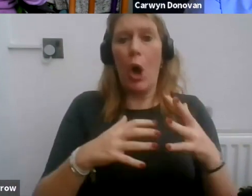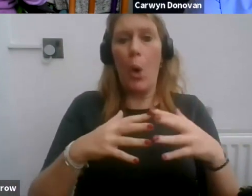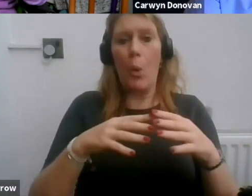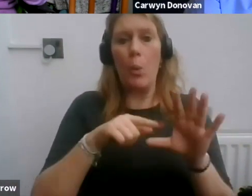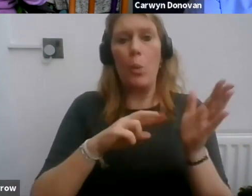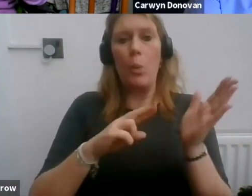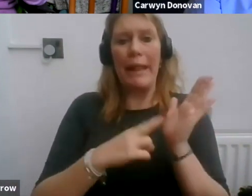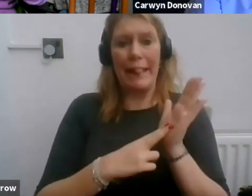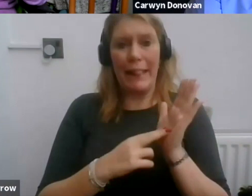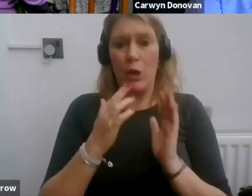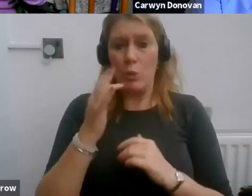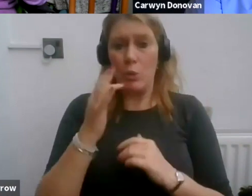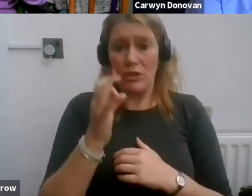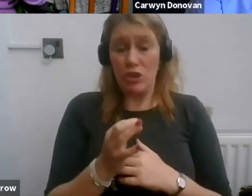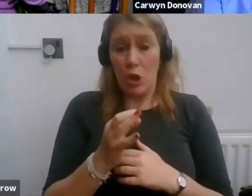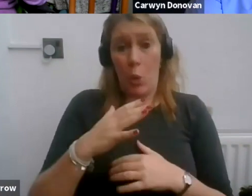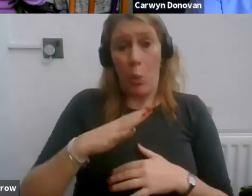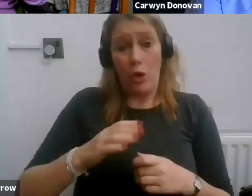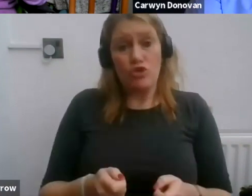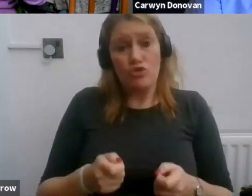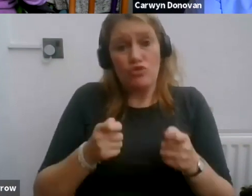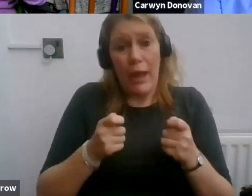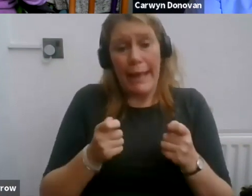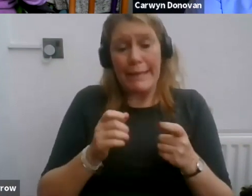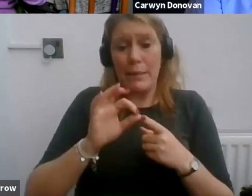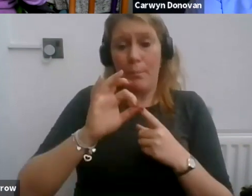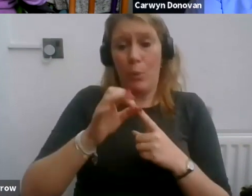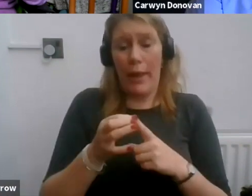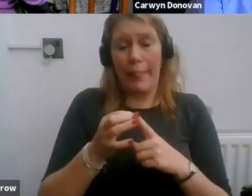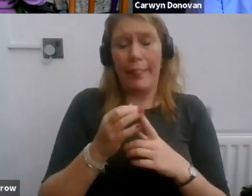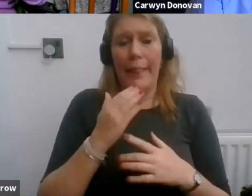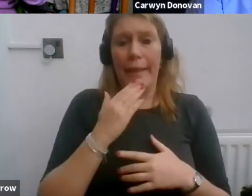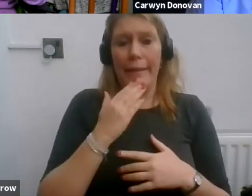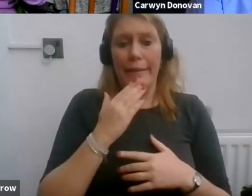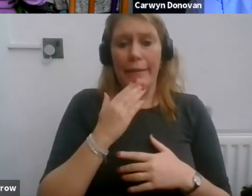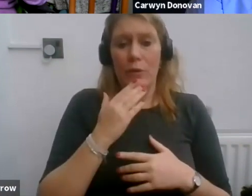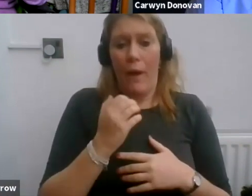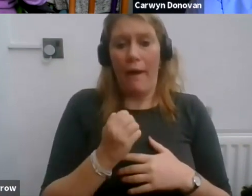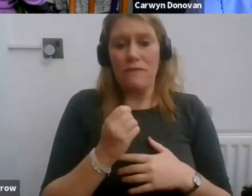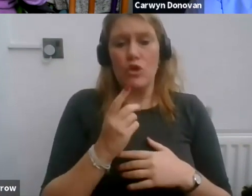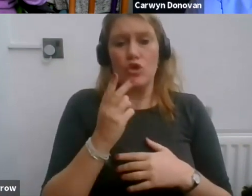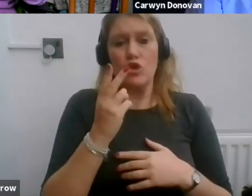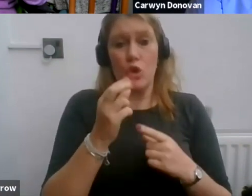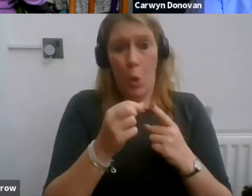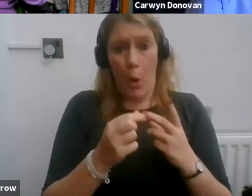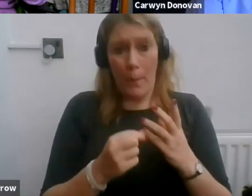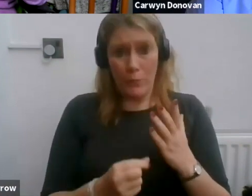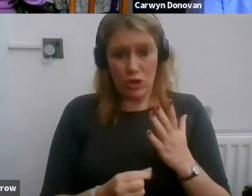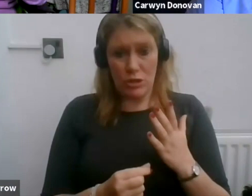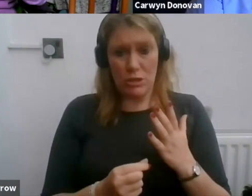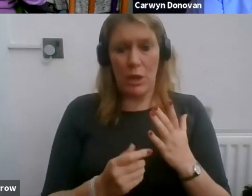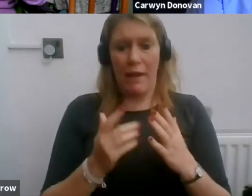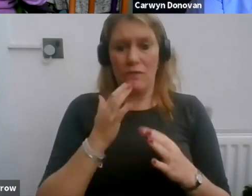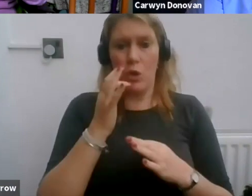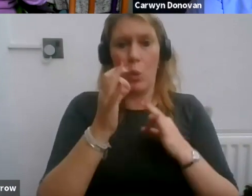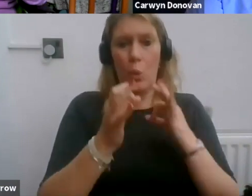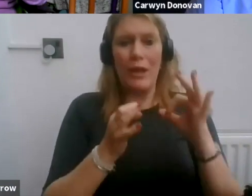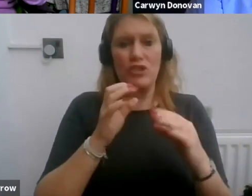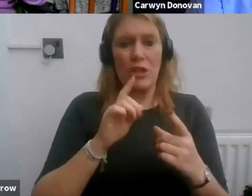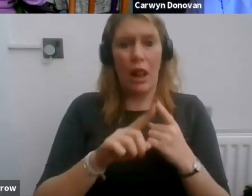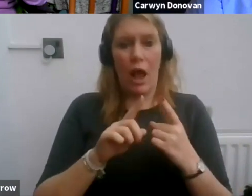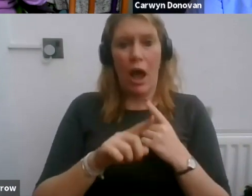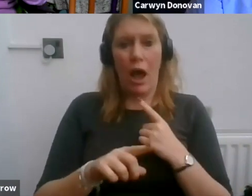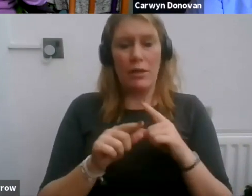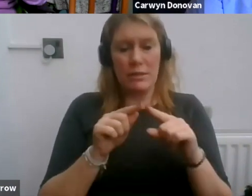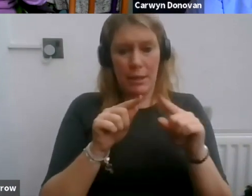you have two options. There is the Q&A box, which if you haven't done a webinar before, is a box